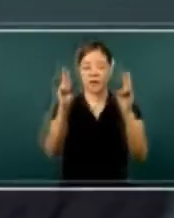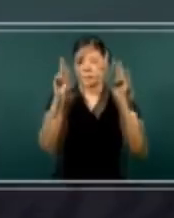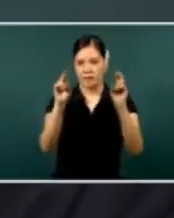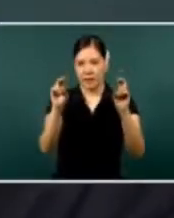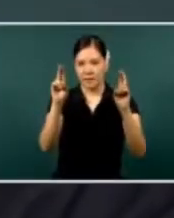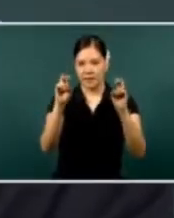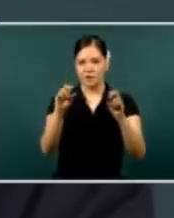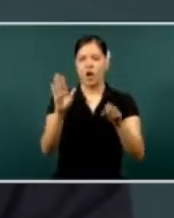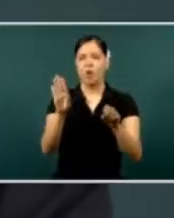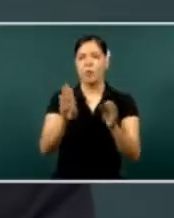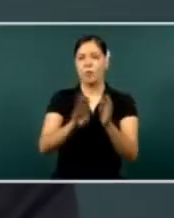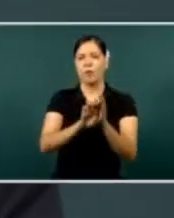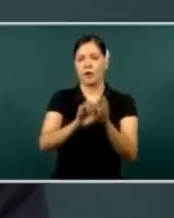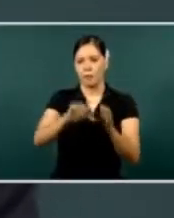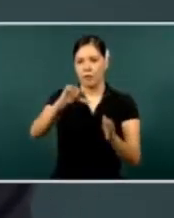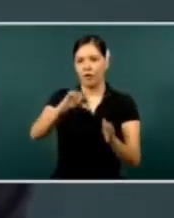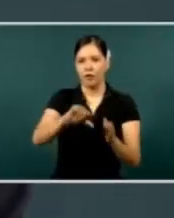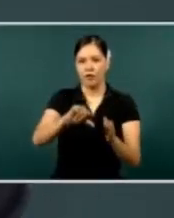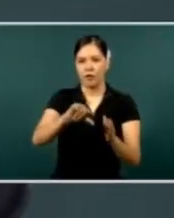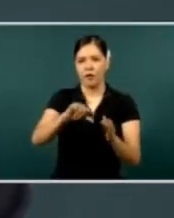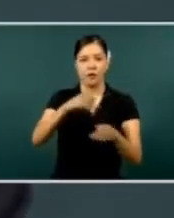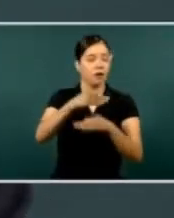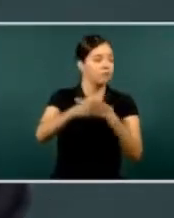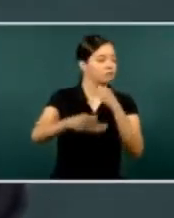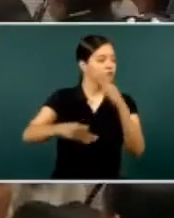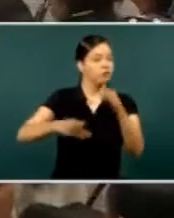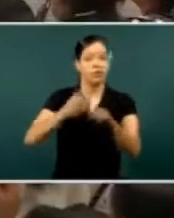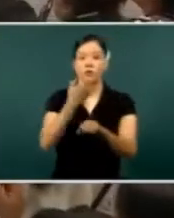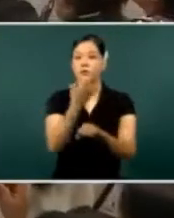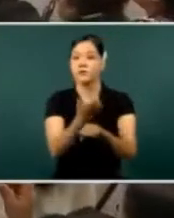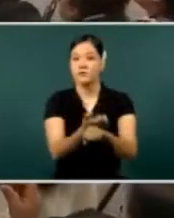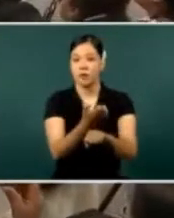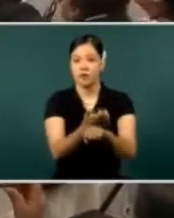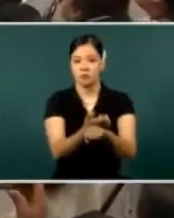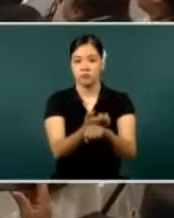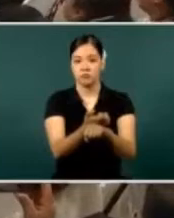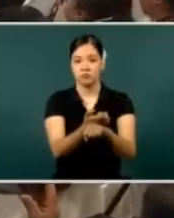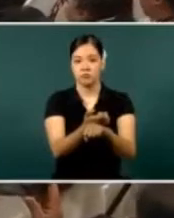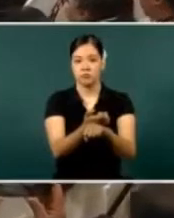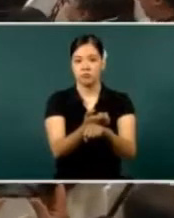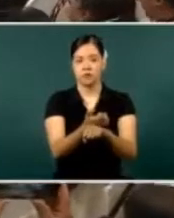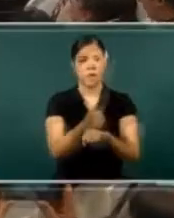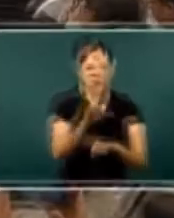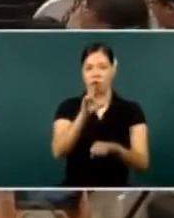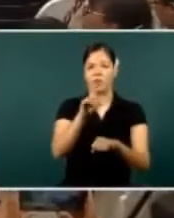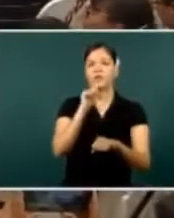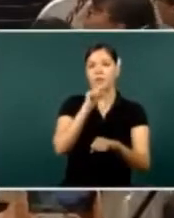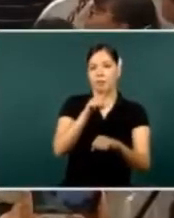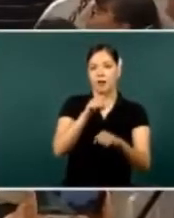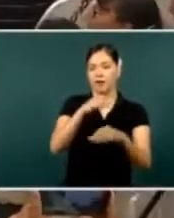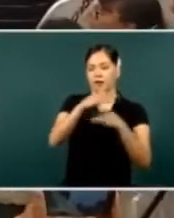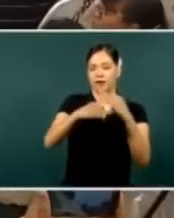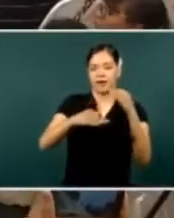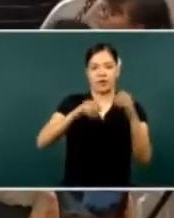. As in the case of today, in the States, not just .